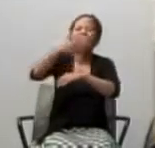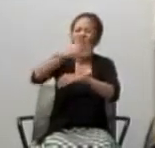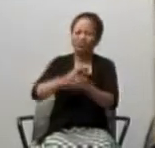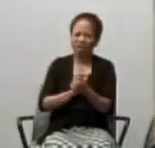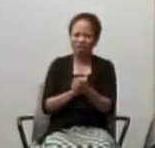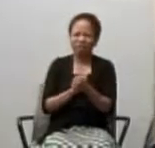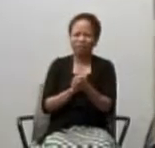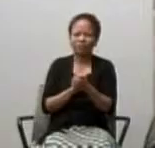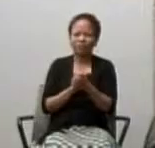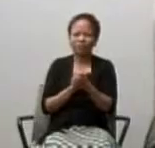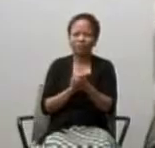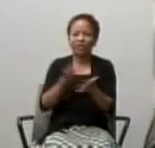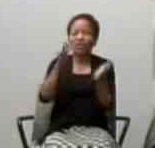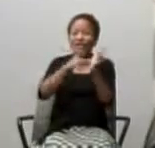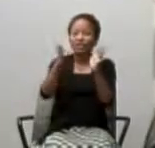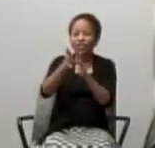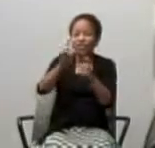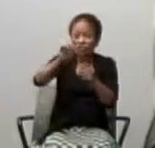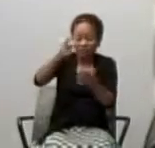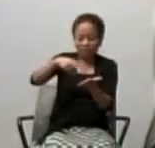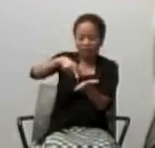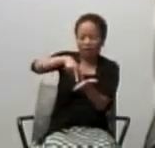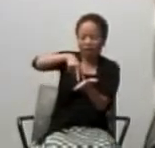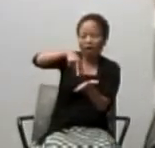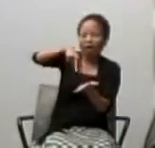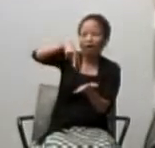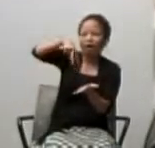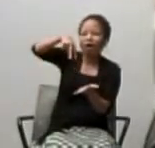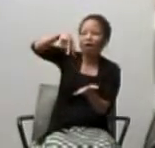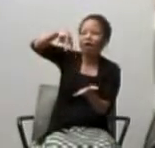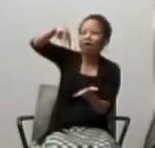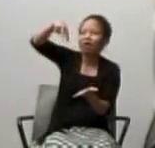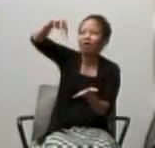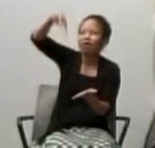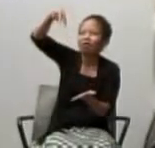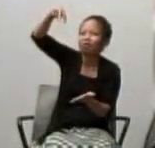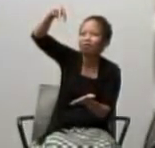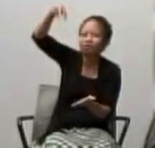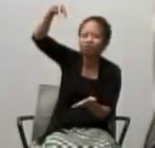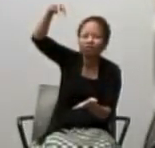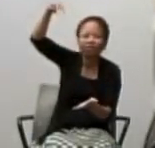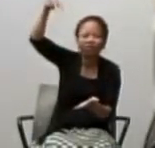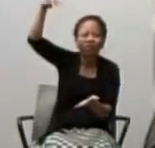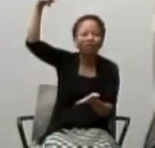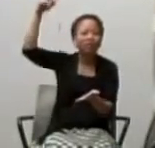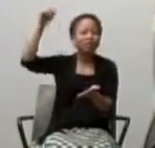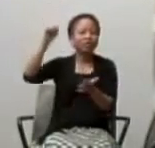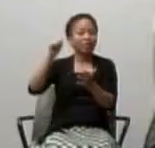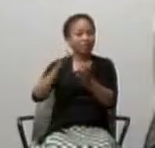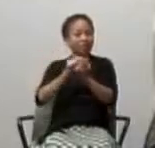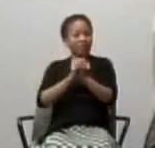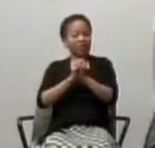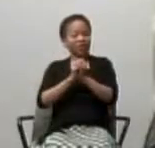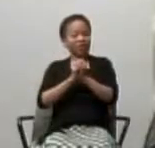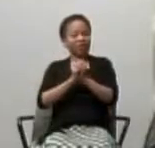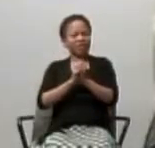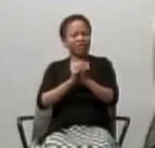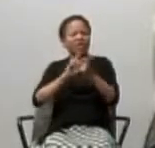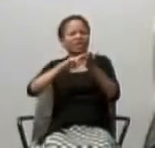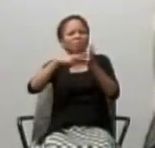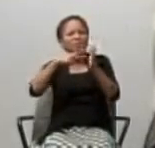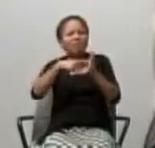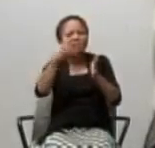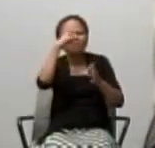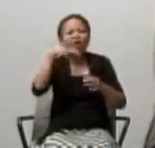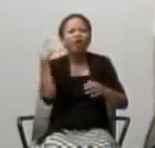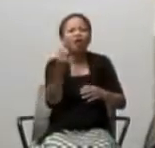That his ascension symbolizes for us a deep sense of faith in